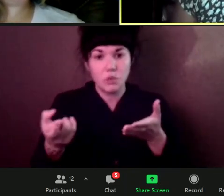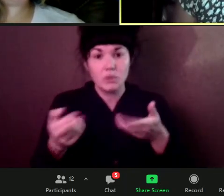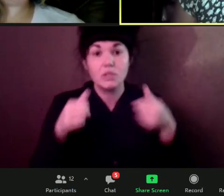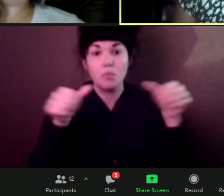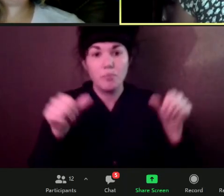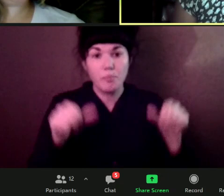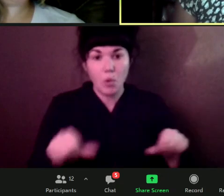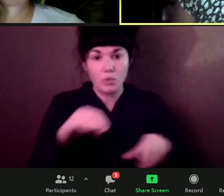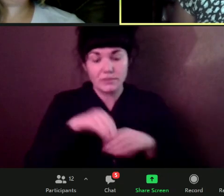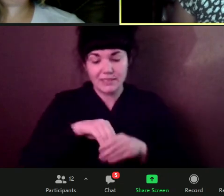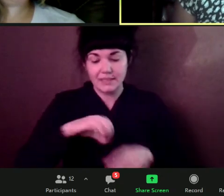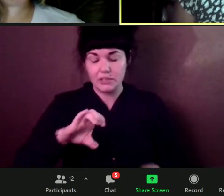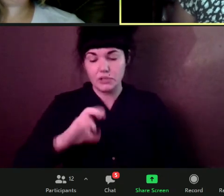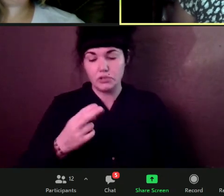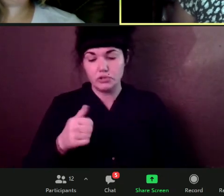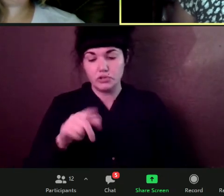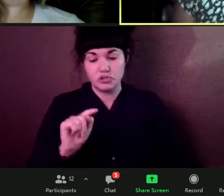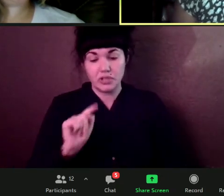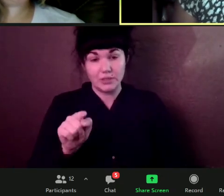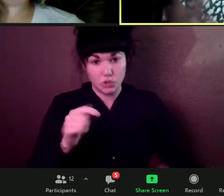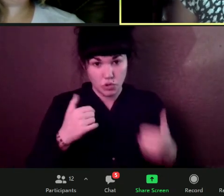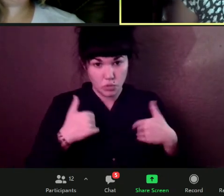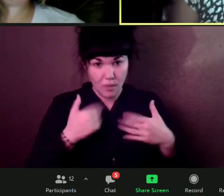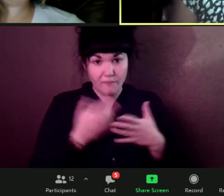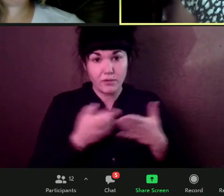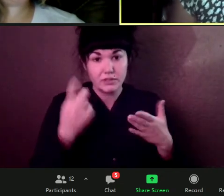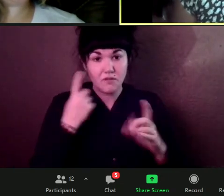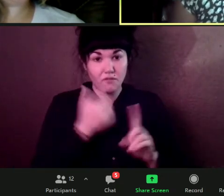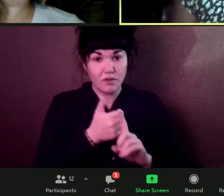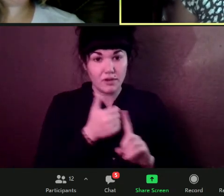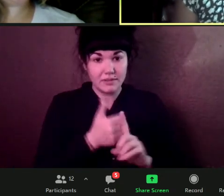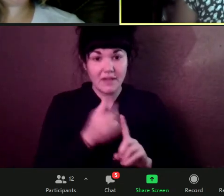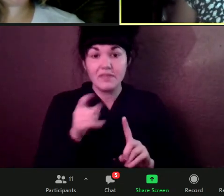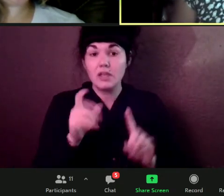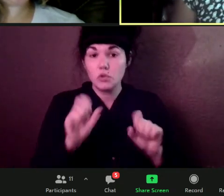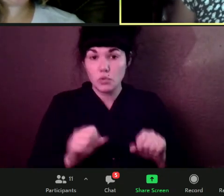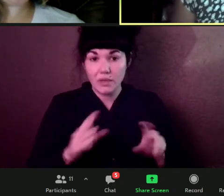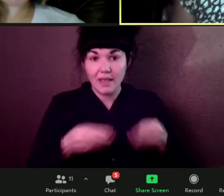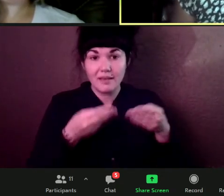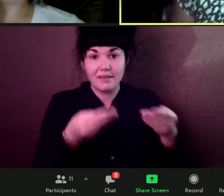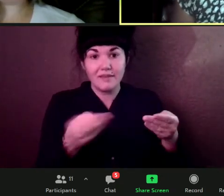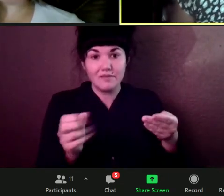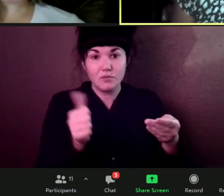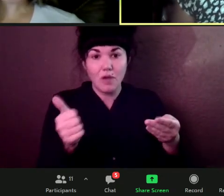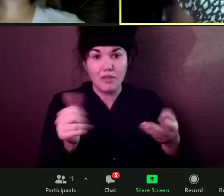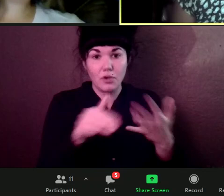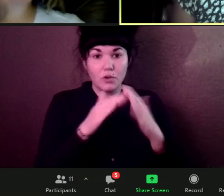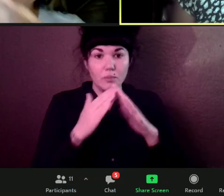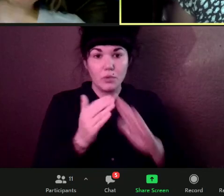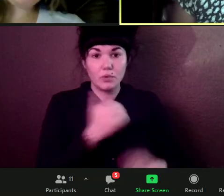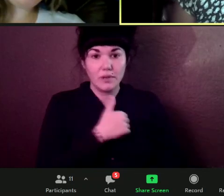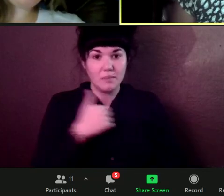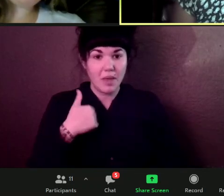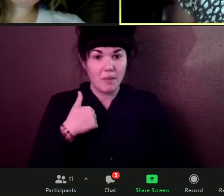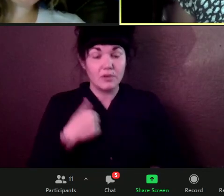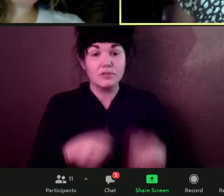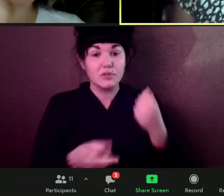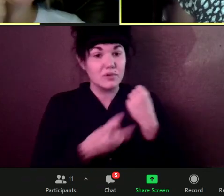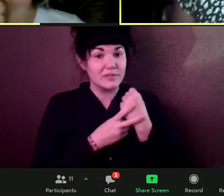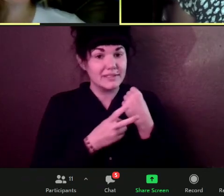to the pass on to community members. So save, save the chat. Lots of links coming. Well, um,